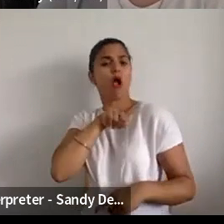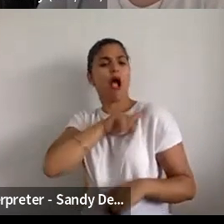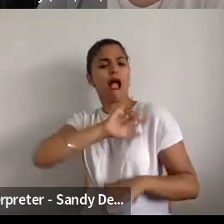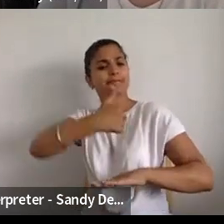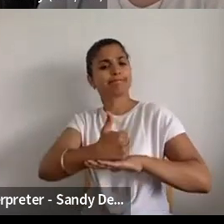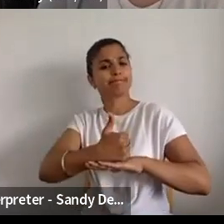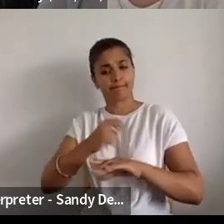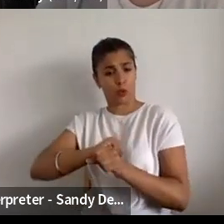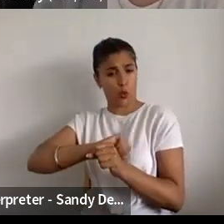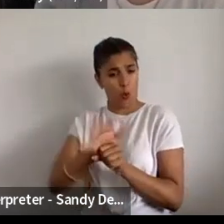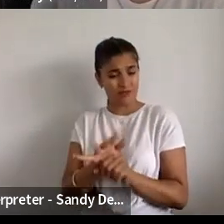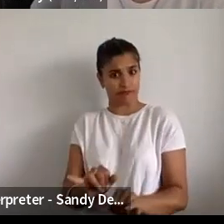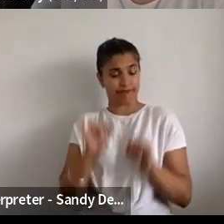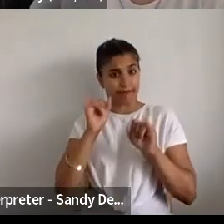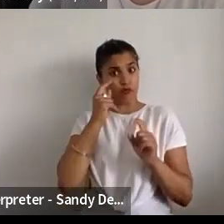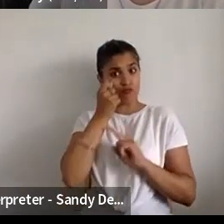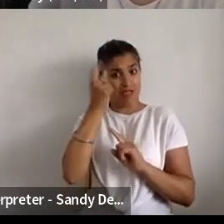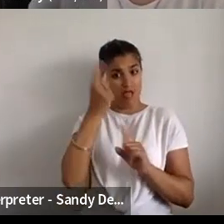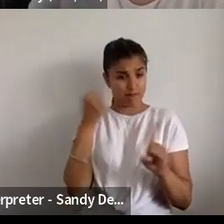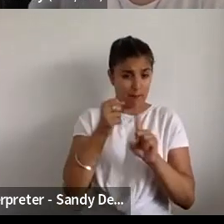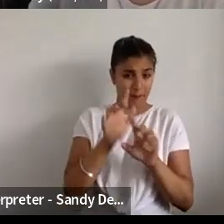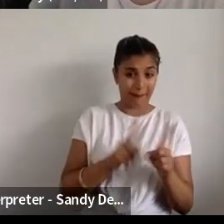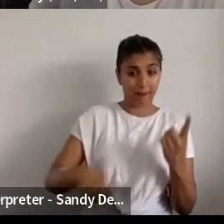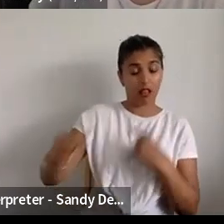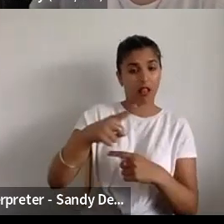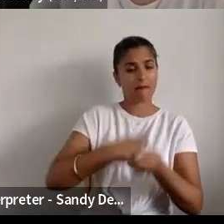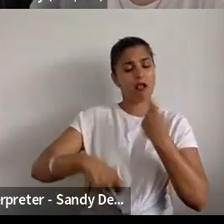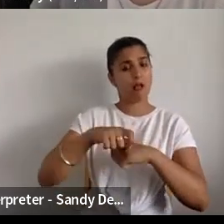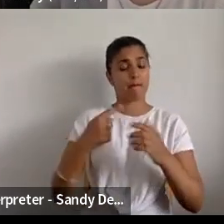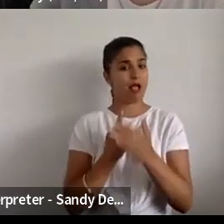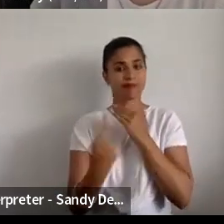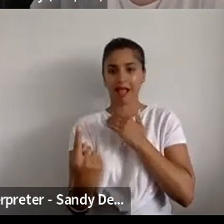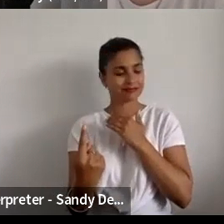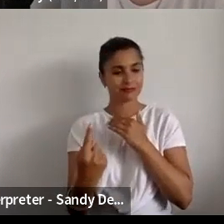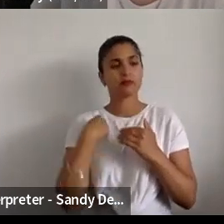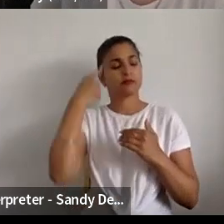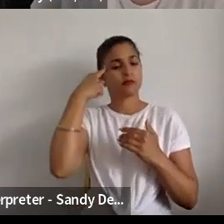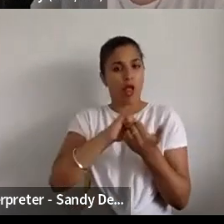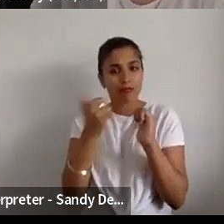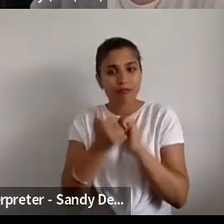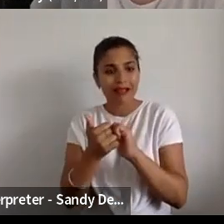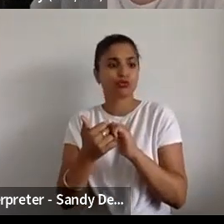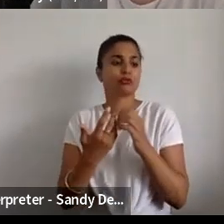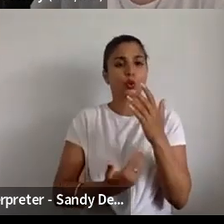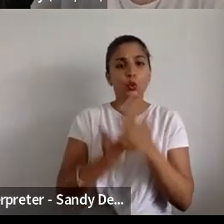And it was designed to offer an injection of support, strengthen existing collaborations or explore new ones.